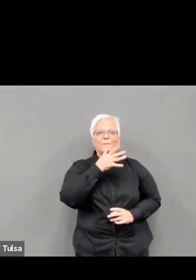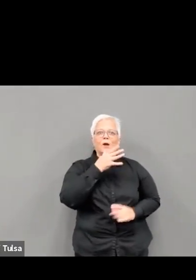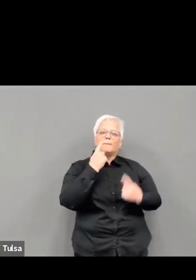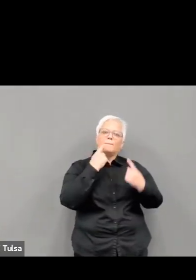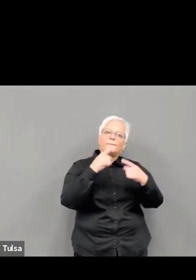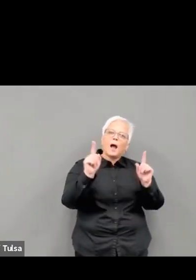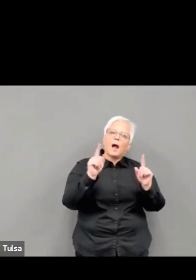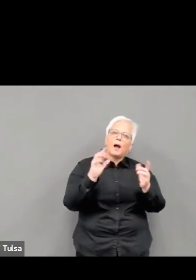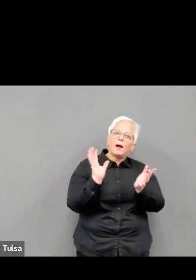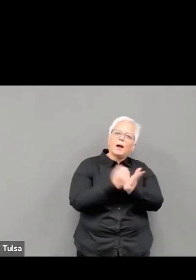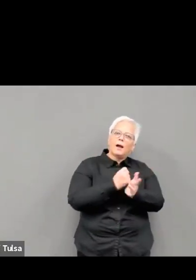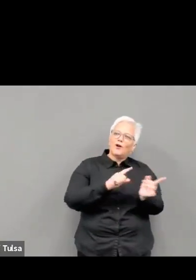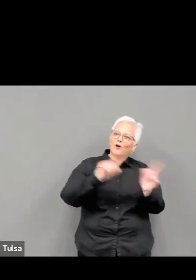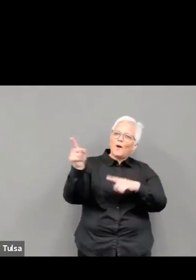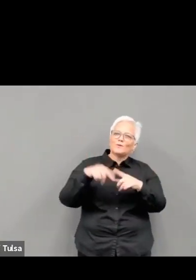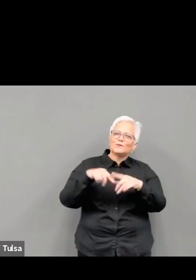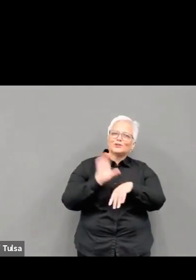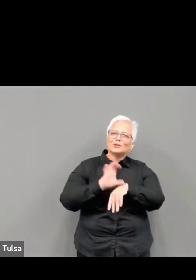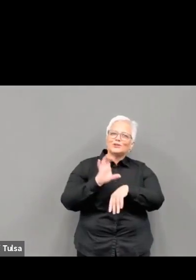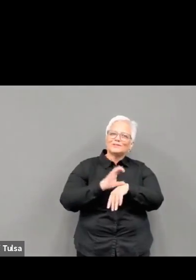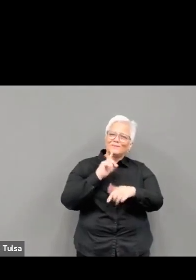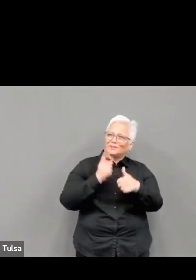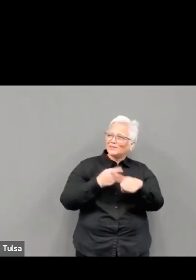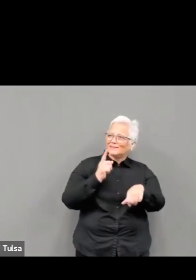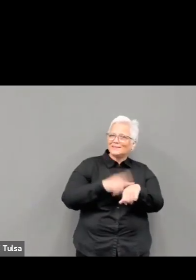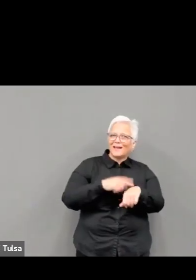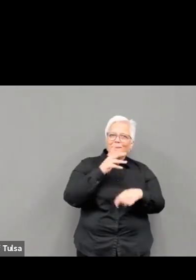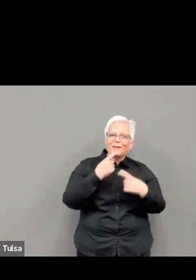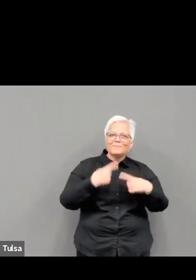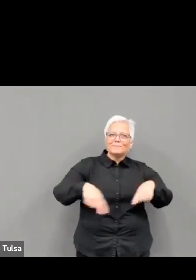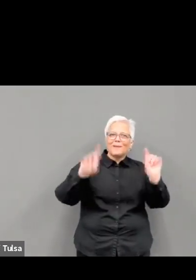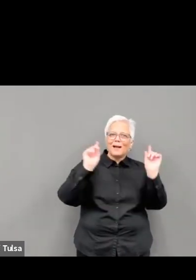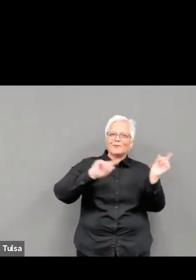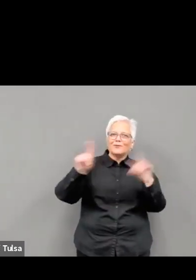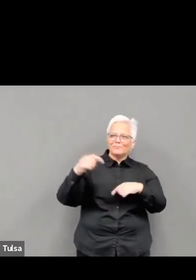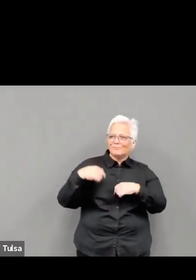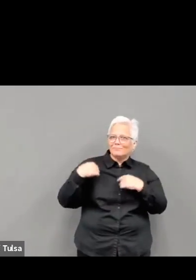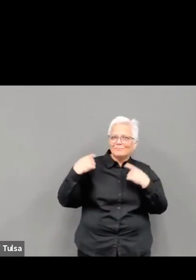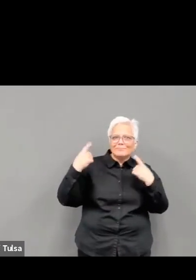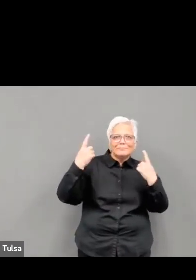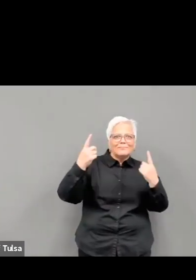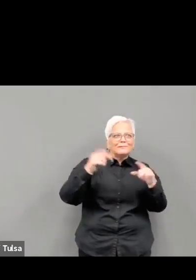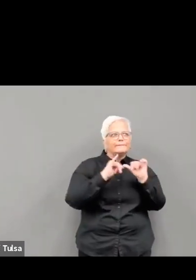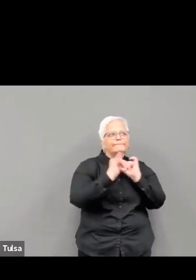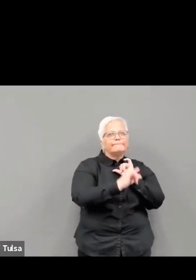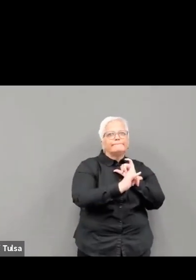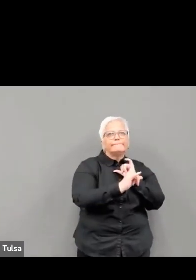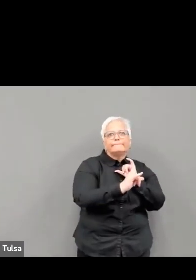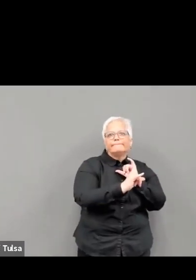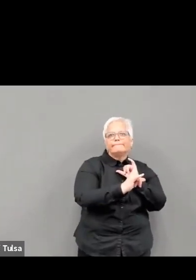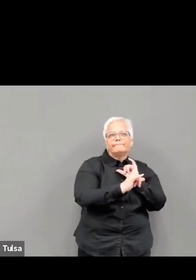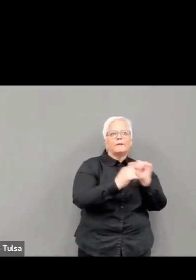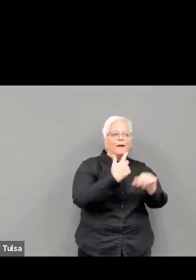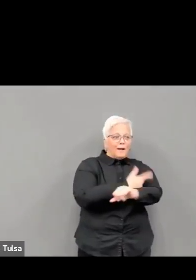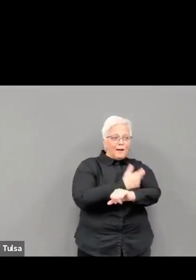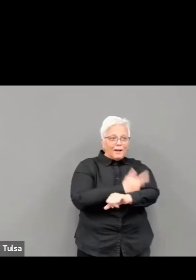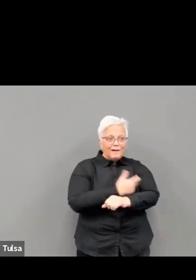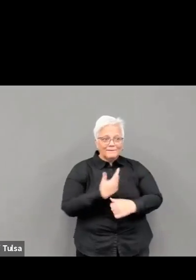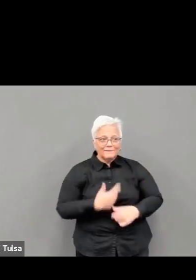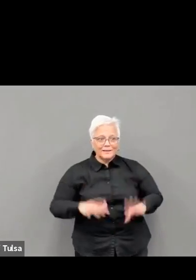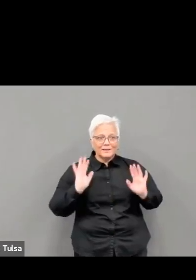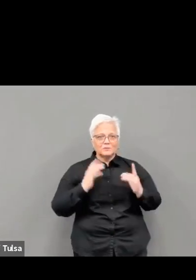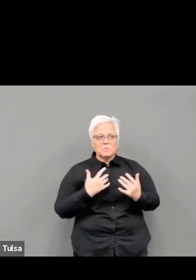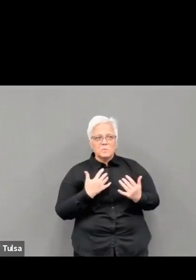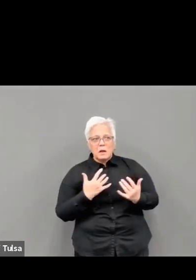all to imagine what our lives may look like a year from now, but also remember what we have come through and